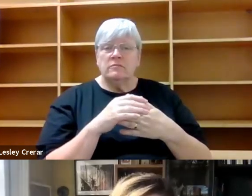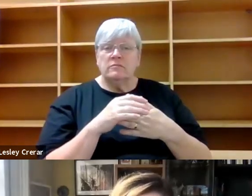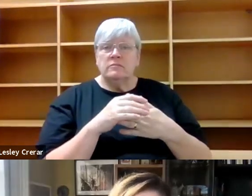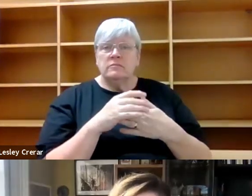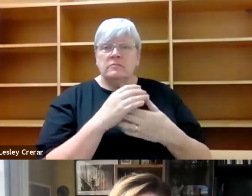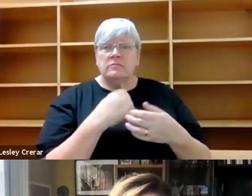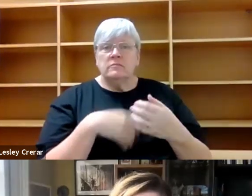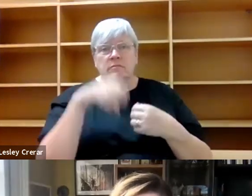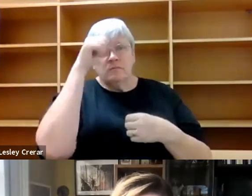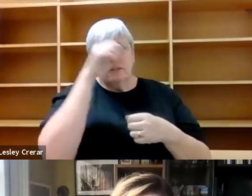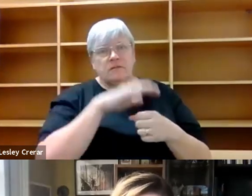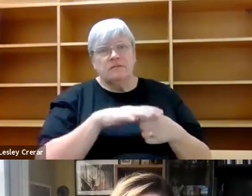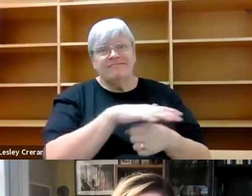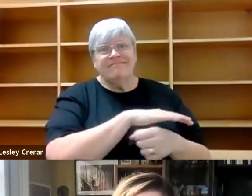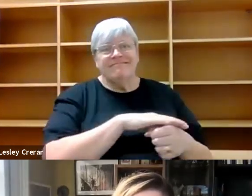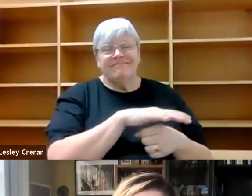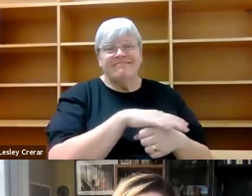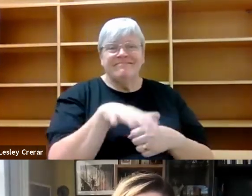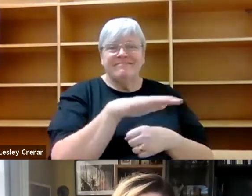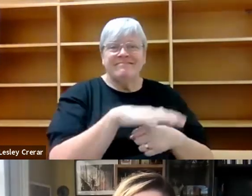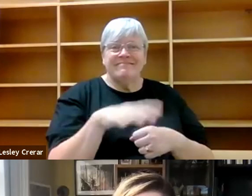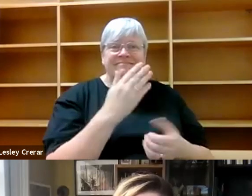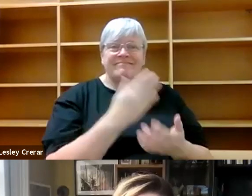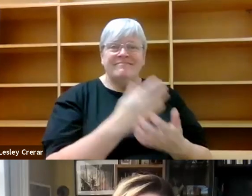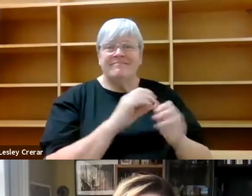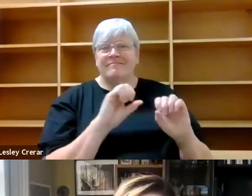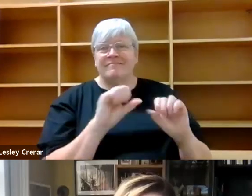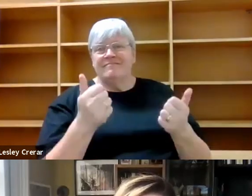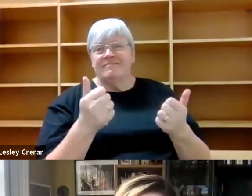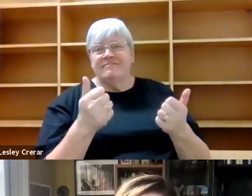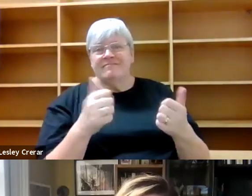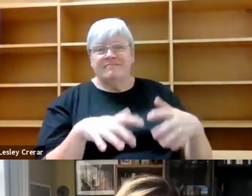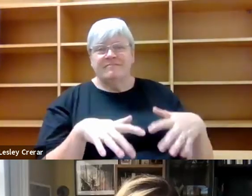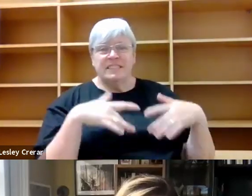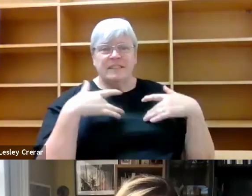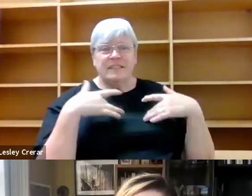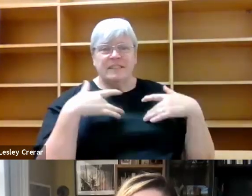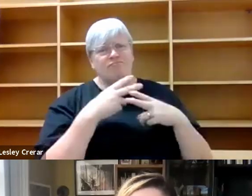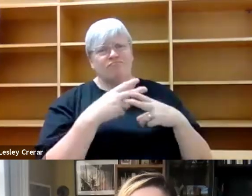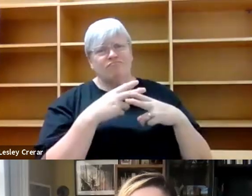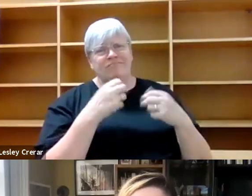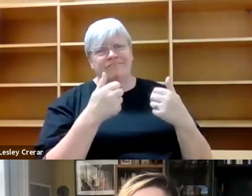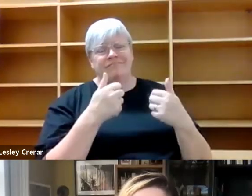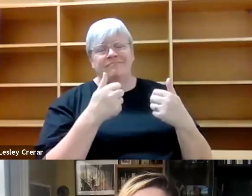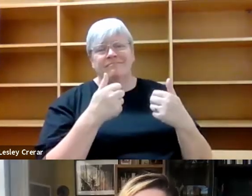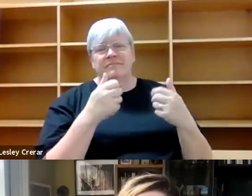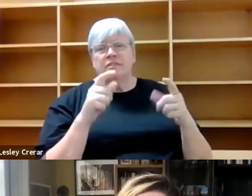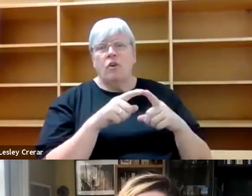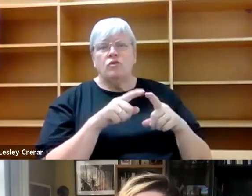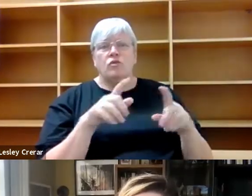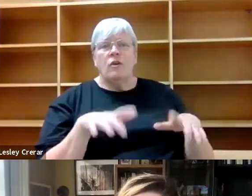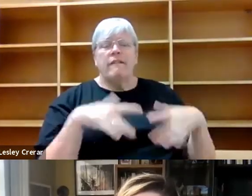to know my local green spaces incredibly well and feel very kindly towards them. Um, but I also felt